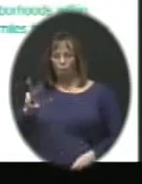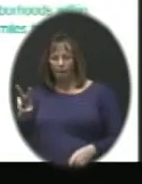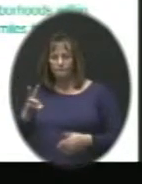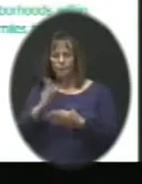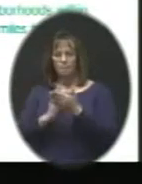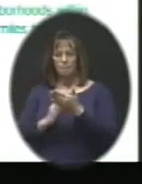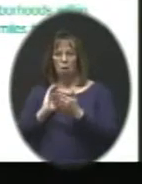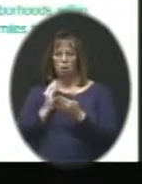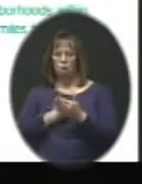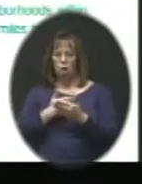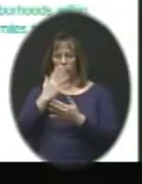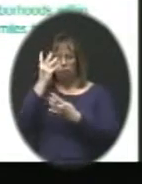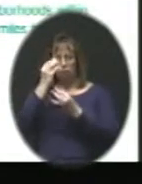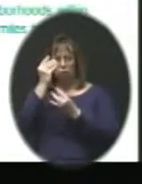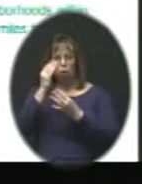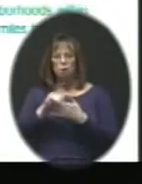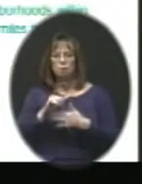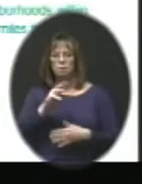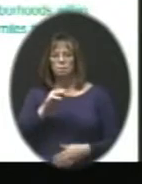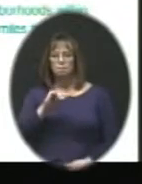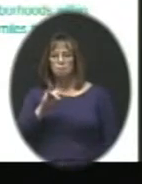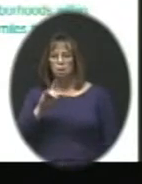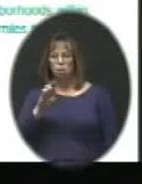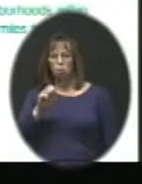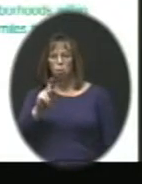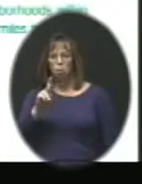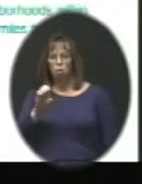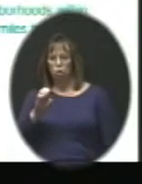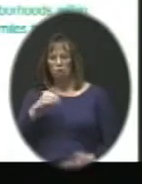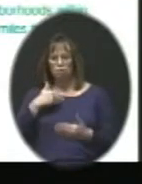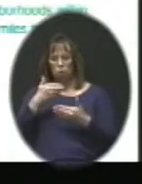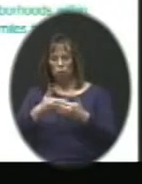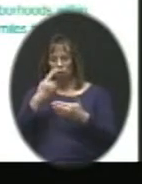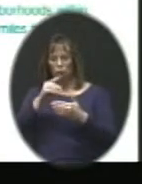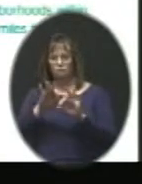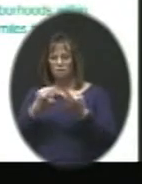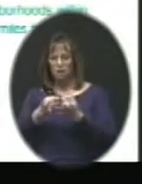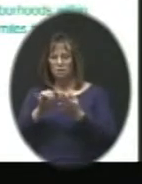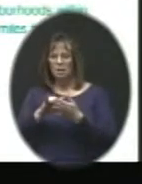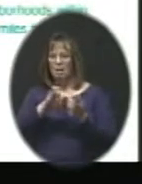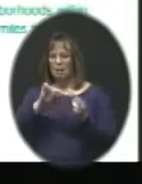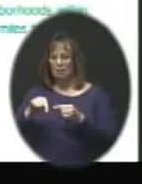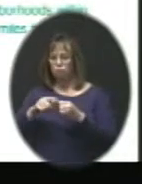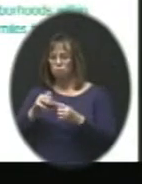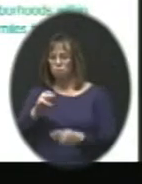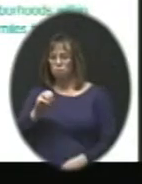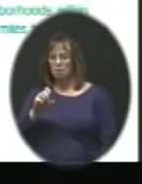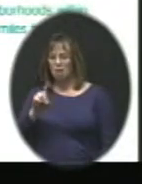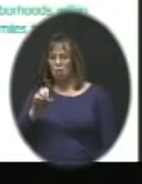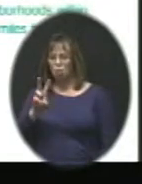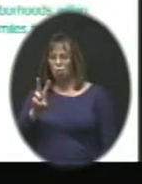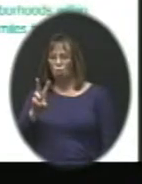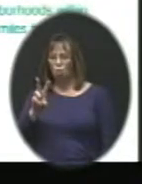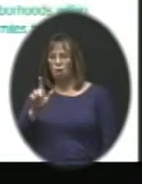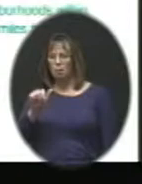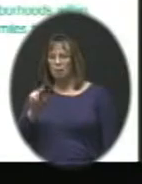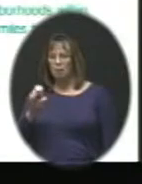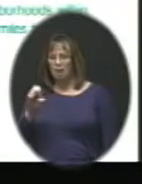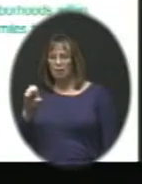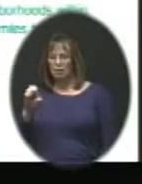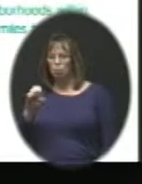our consideration. Millbrook is closer for families that attended Meadow Lane or Forest View from